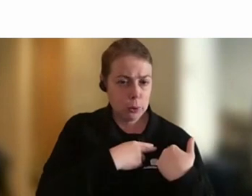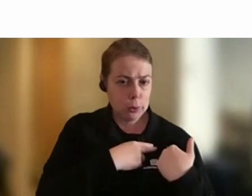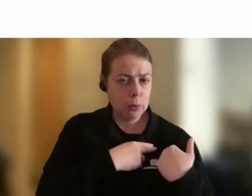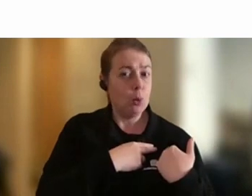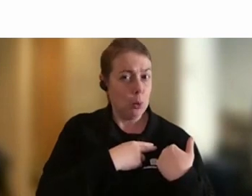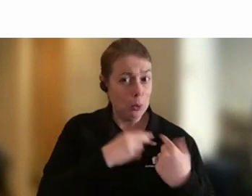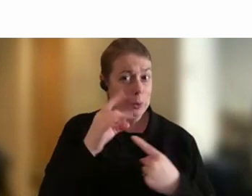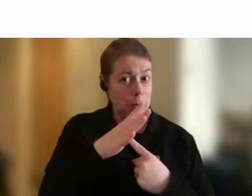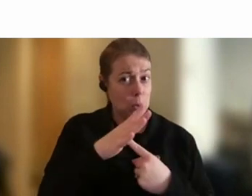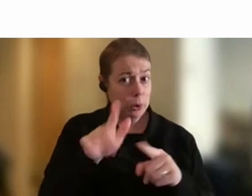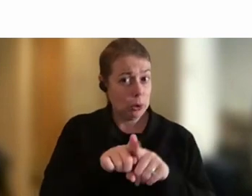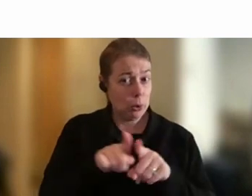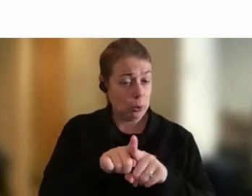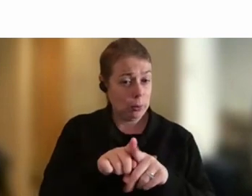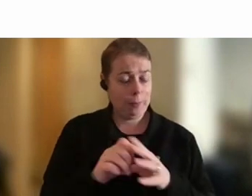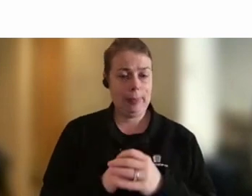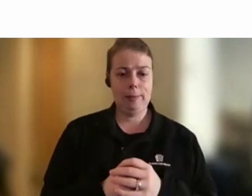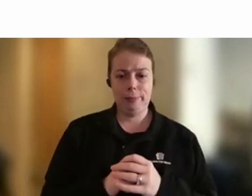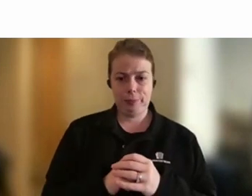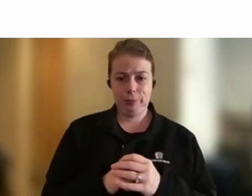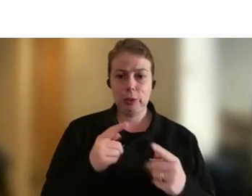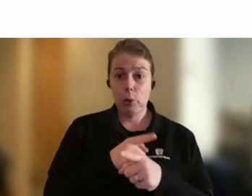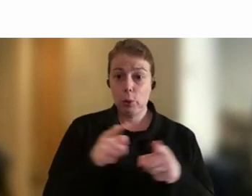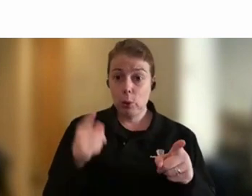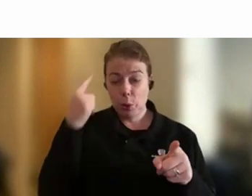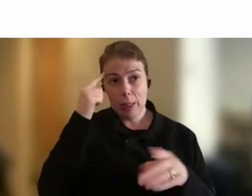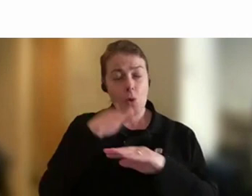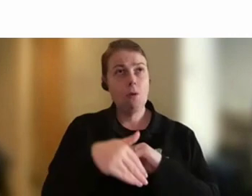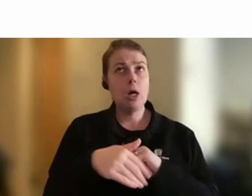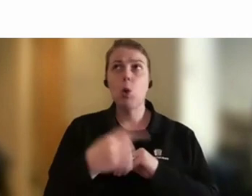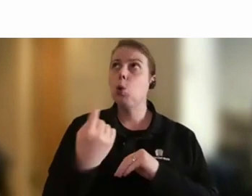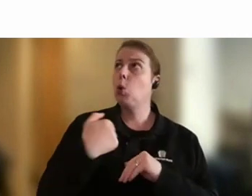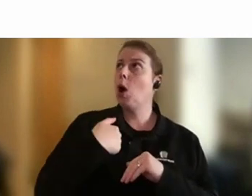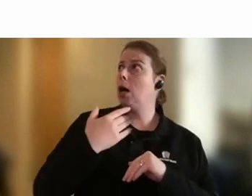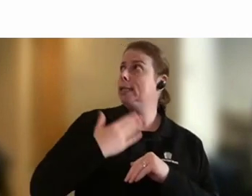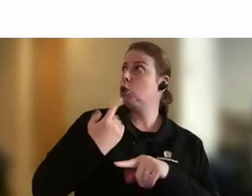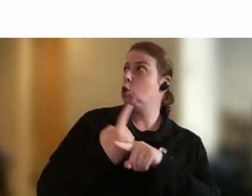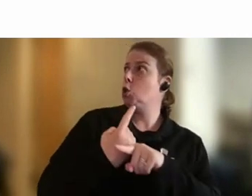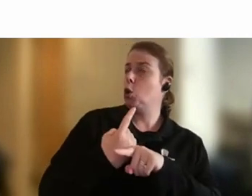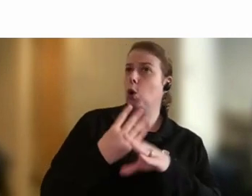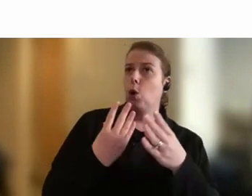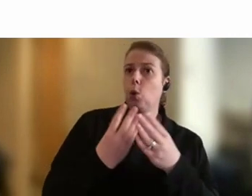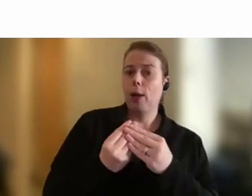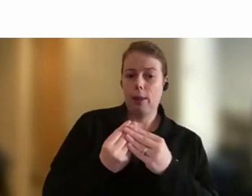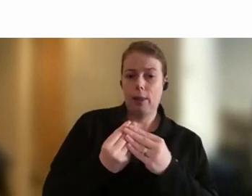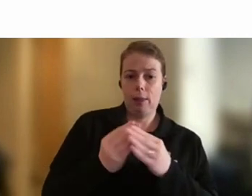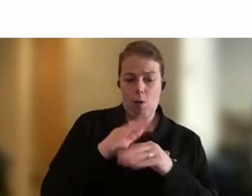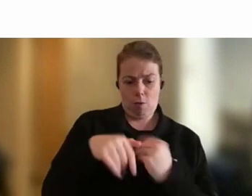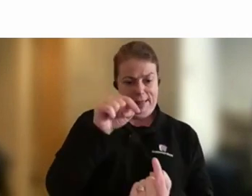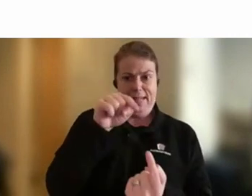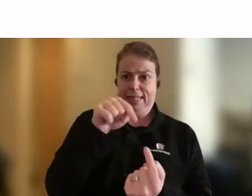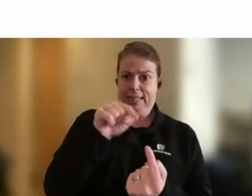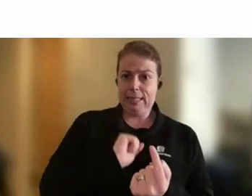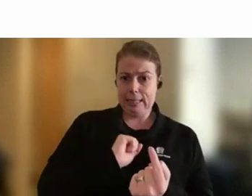important. So as you think about who you need to talk to on whatever it is in front of you, not only within